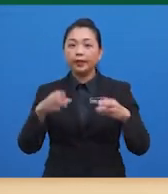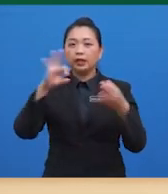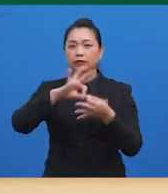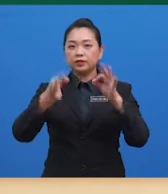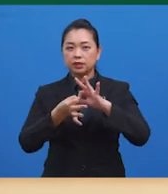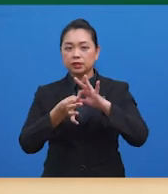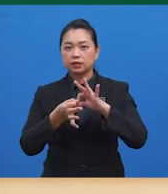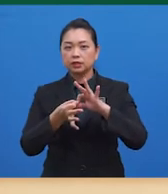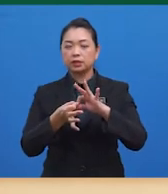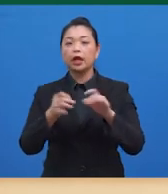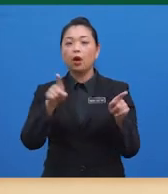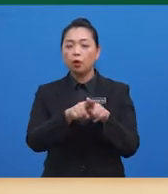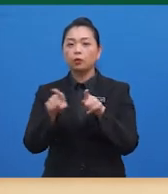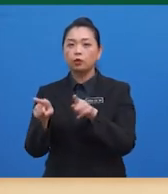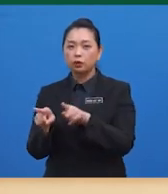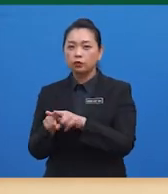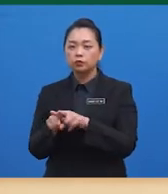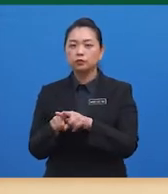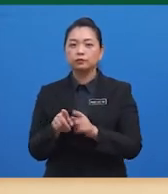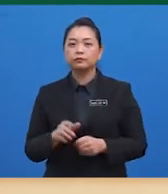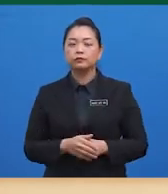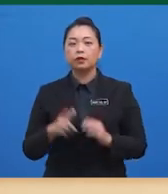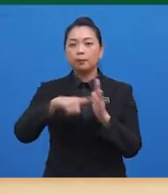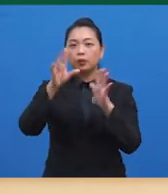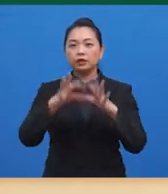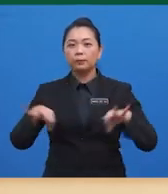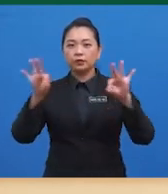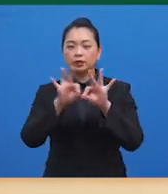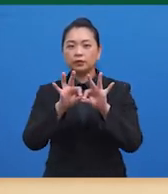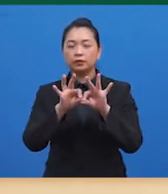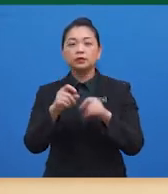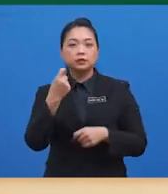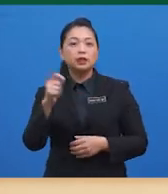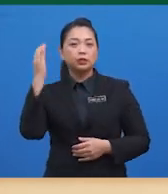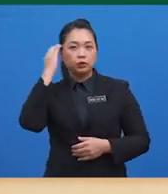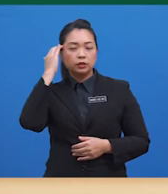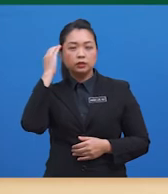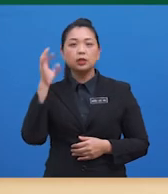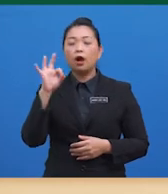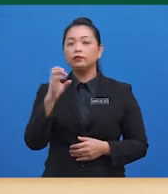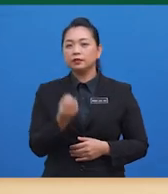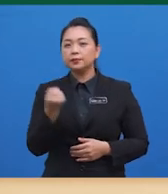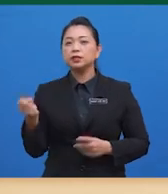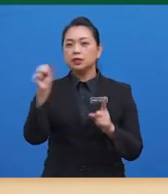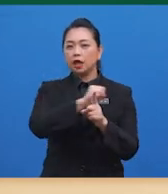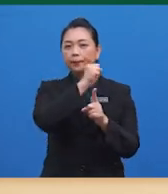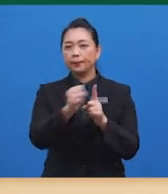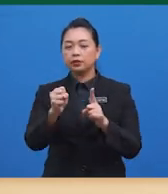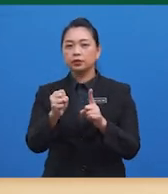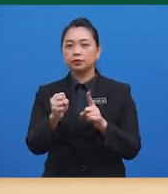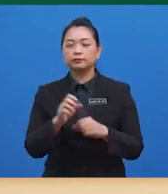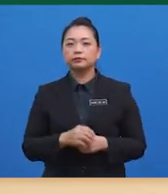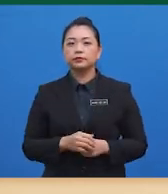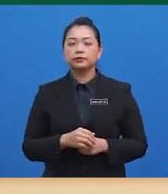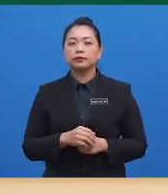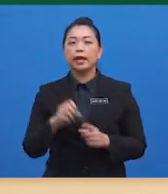inferences as well as scheming and scanning, but perhaps more importantly, the knowledge of substance abuse, a pertinent